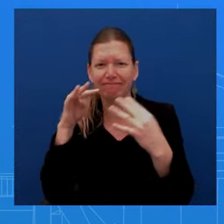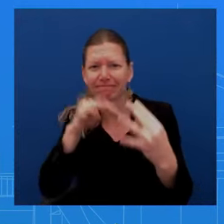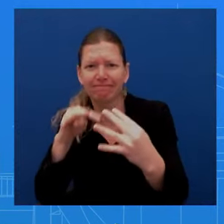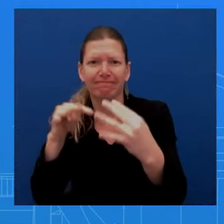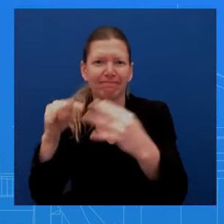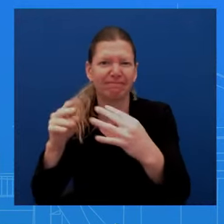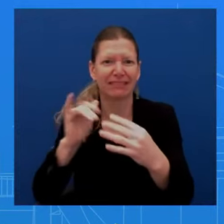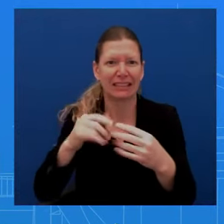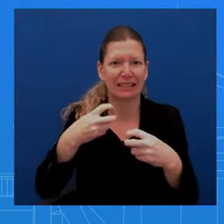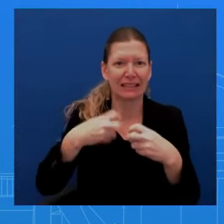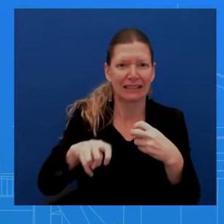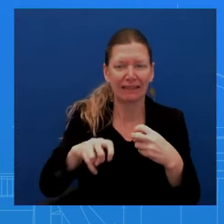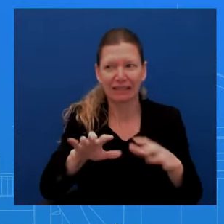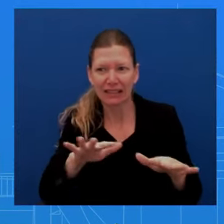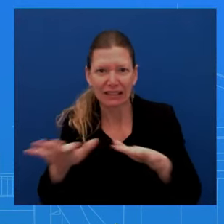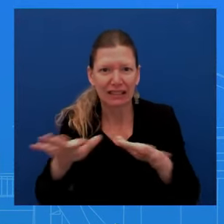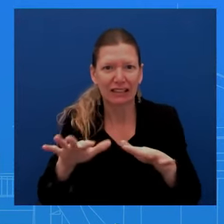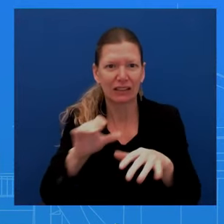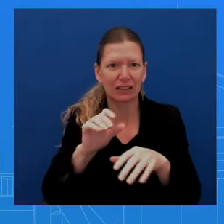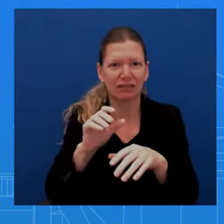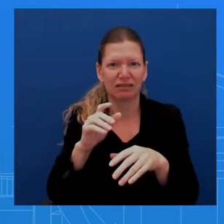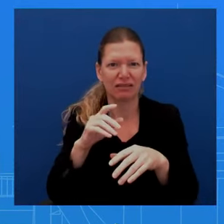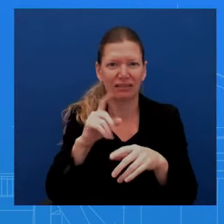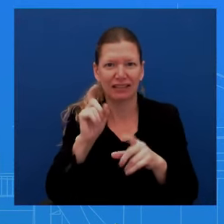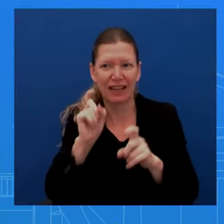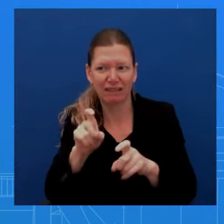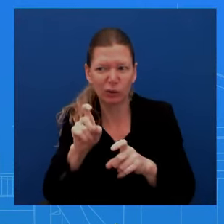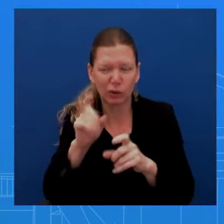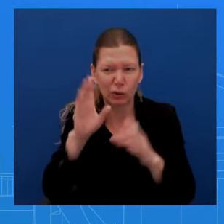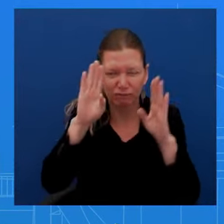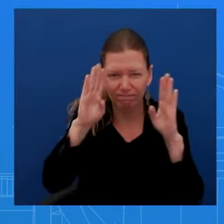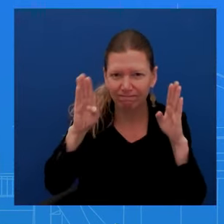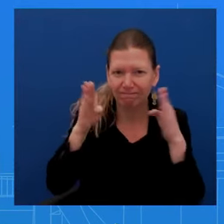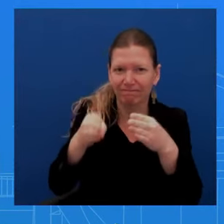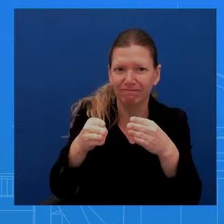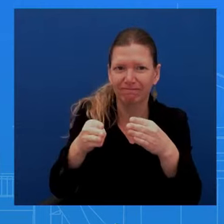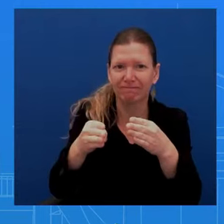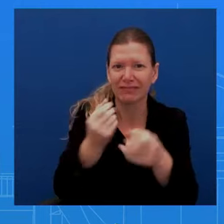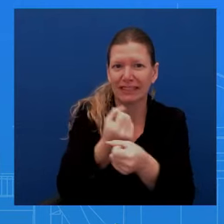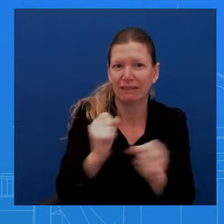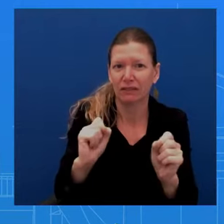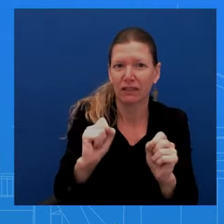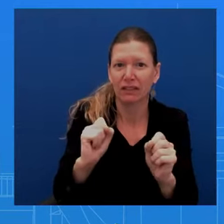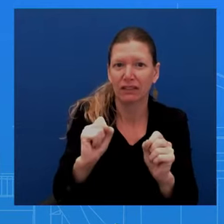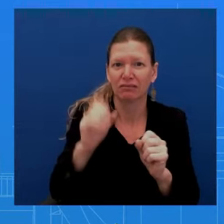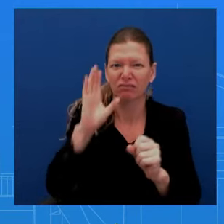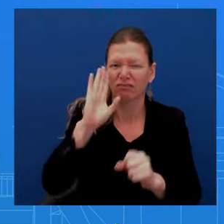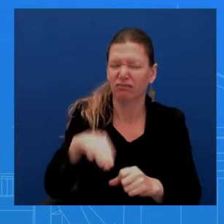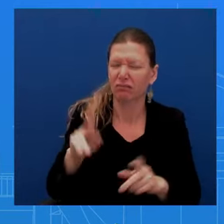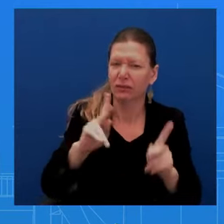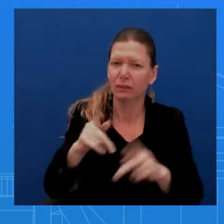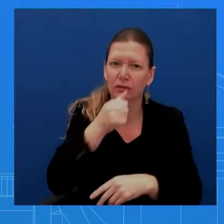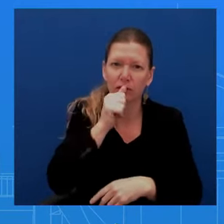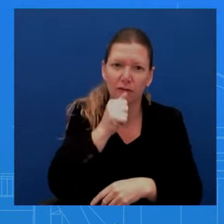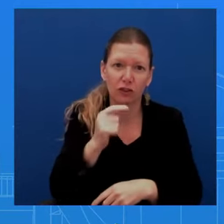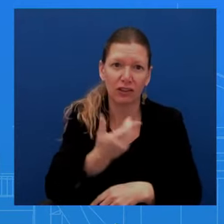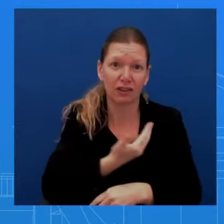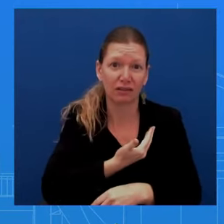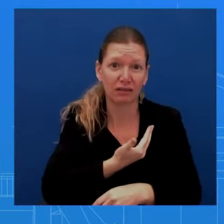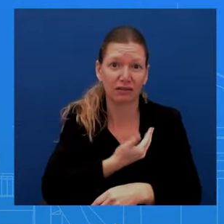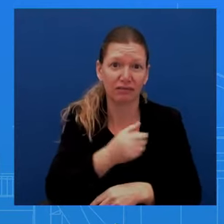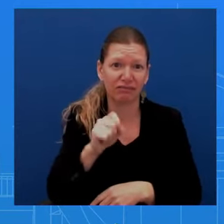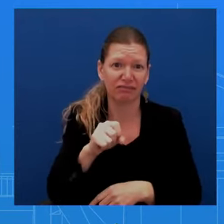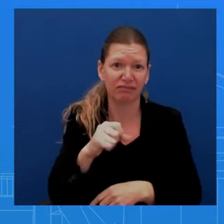suffering in Gaza, not just from hunger, but other needs. And we're going to do everything we can to alleviate that. Any new updates, uh, on, uh,